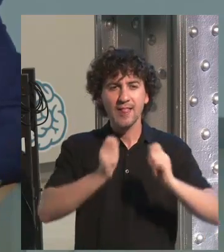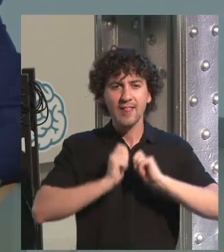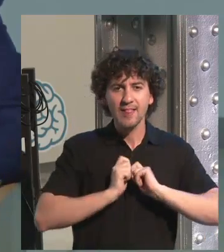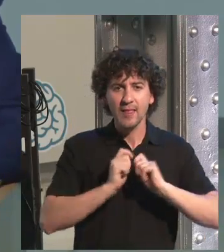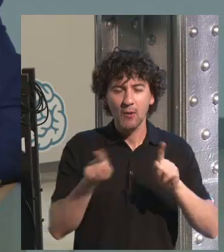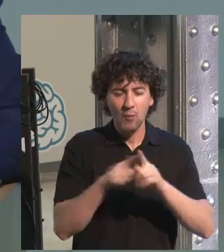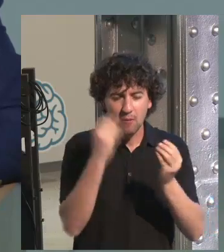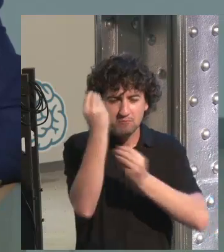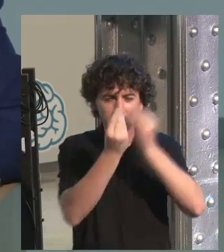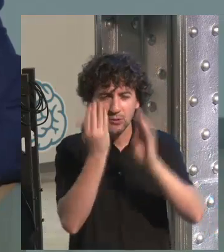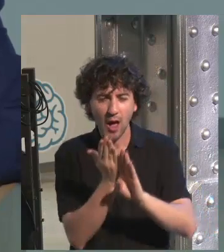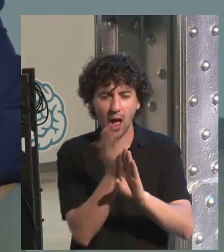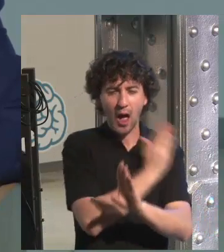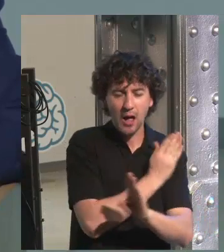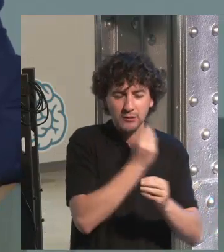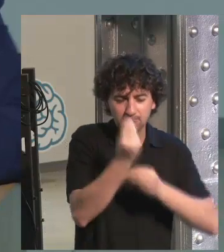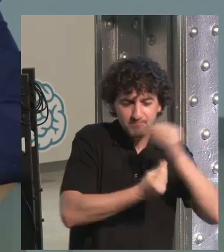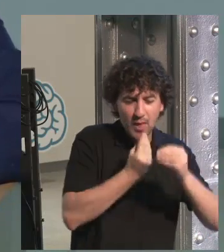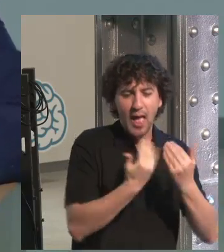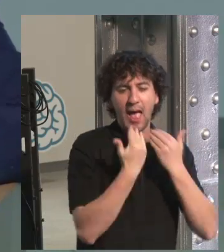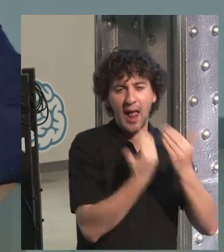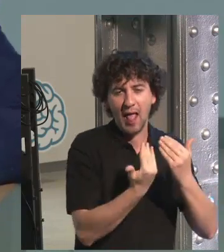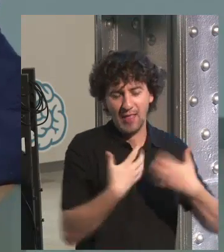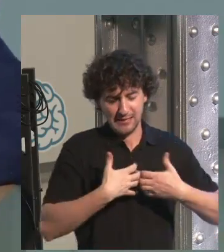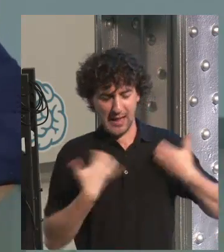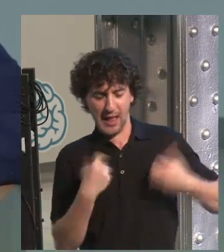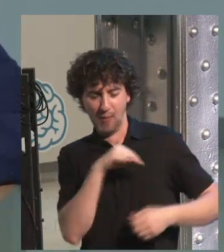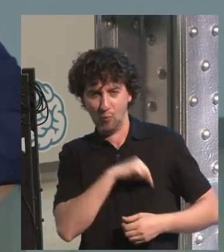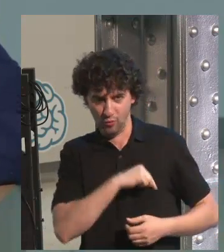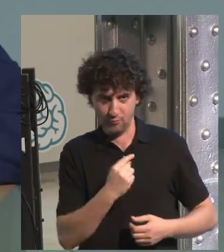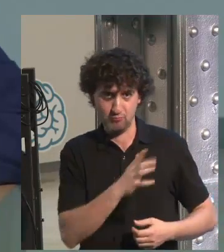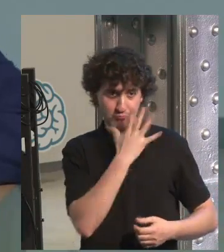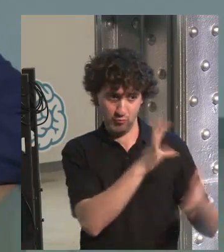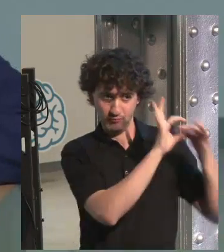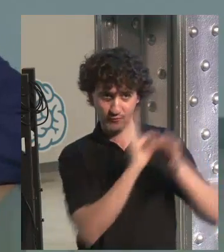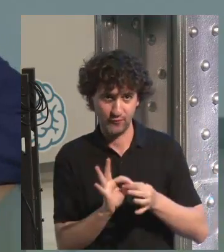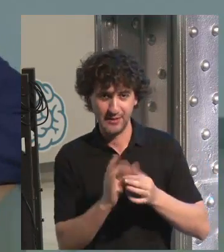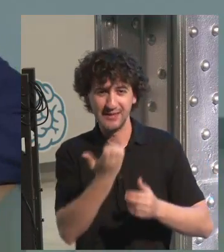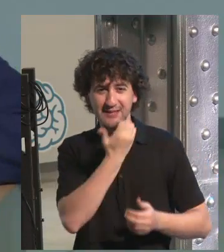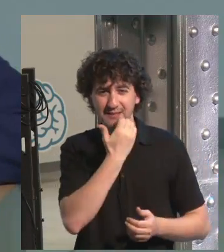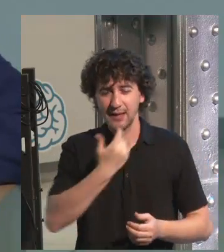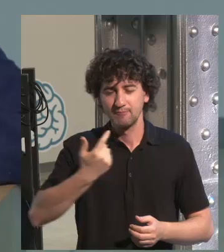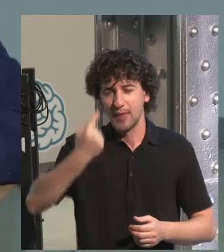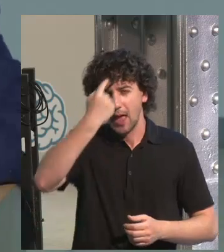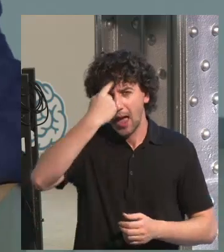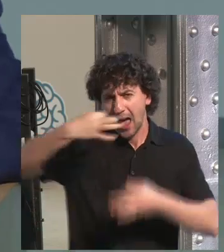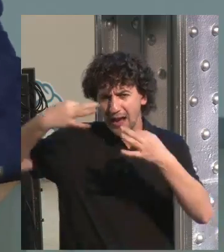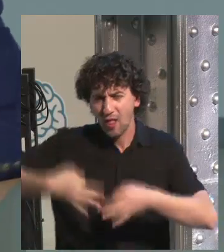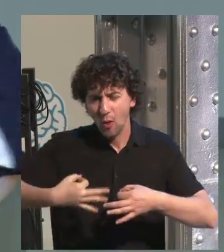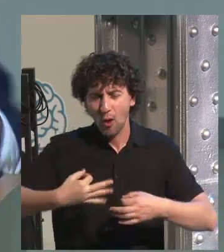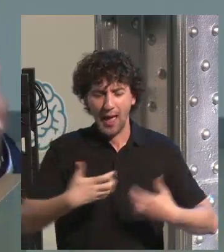warmed and wrapped by emotion because there is no reason without emotion.